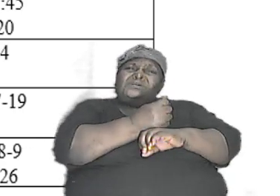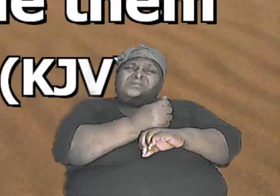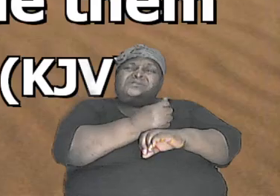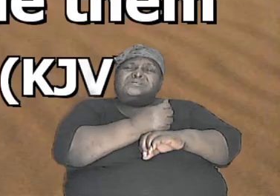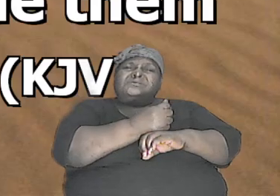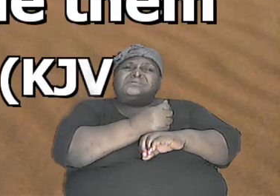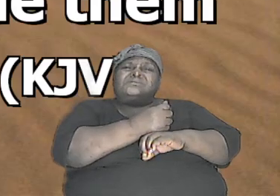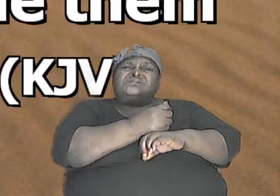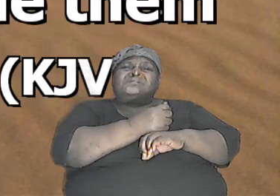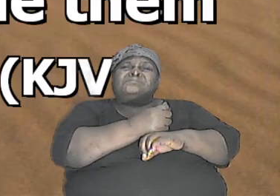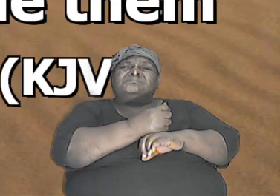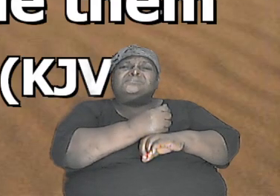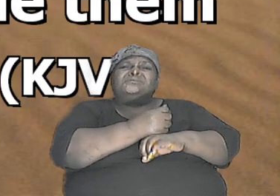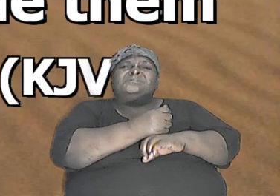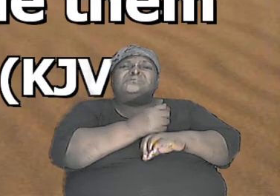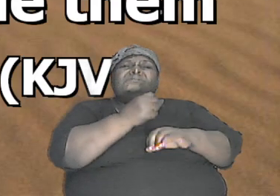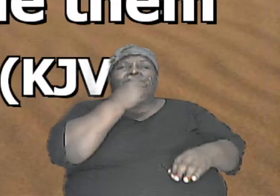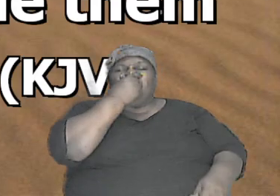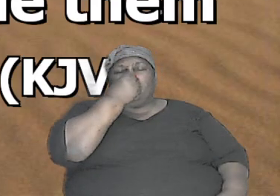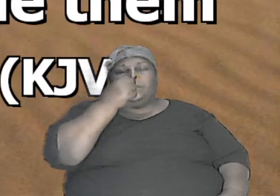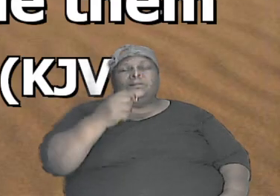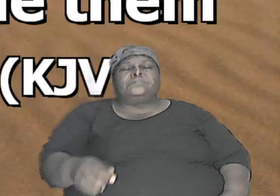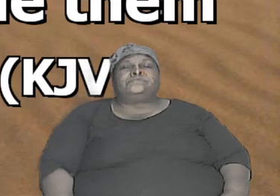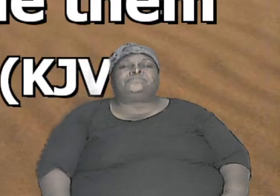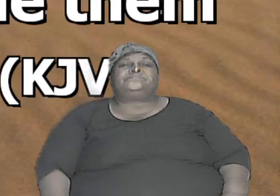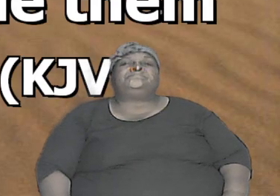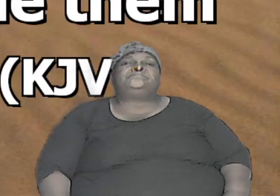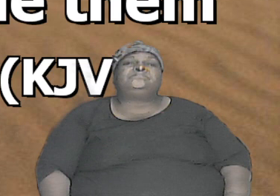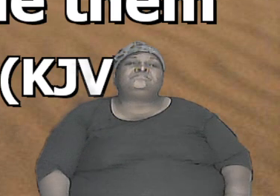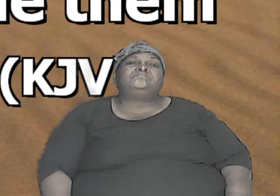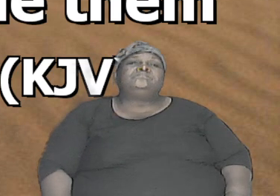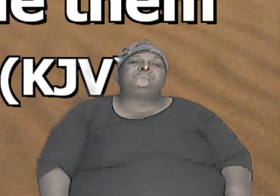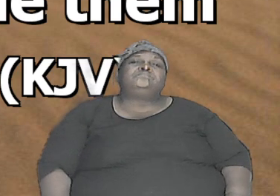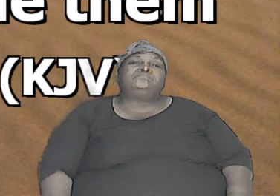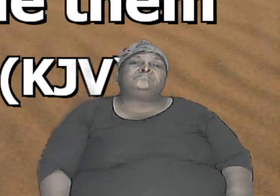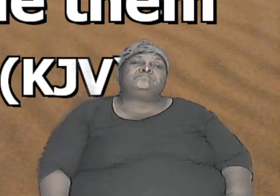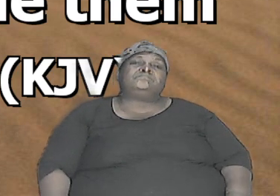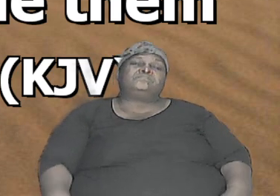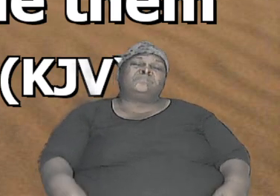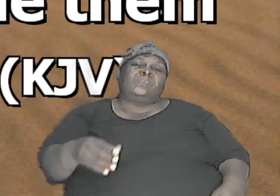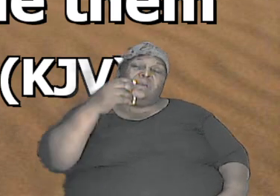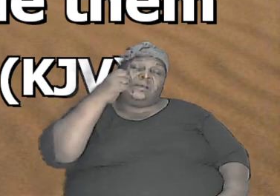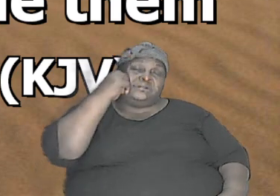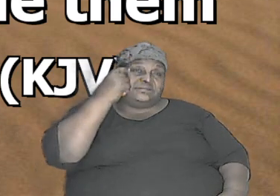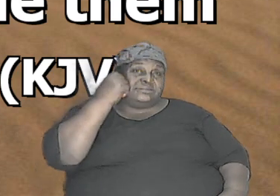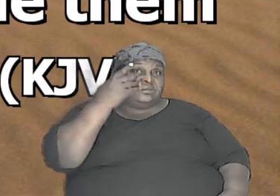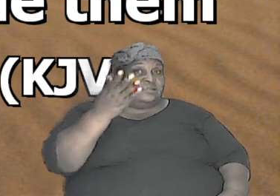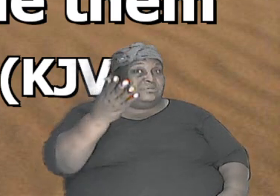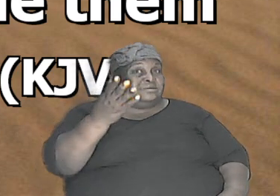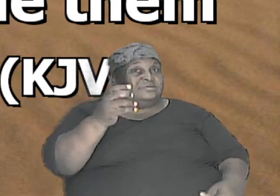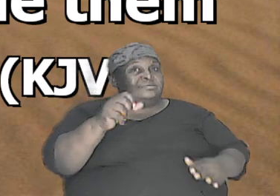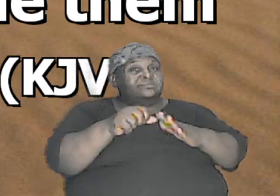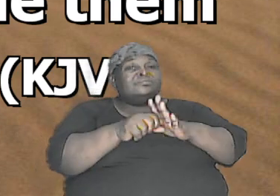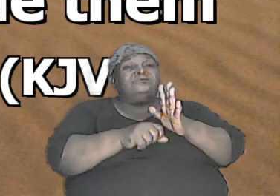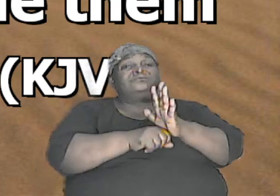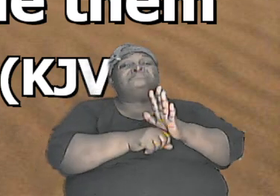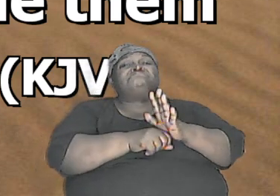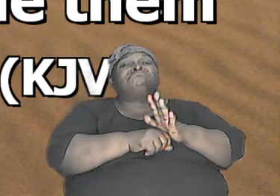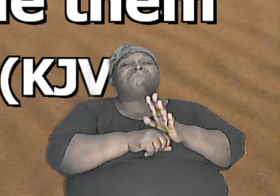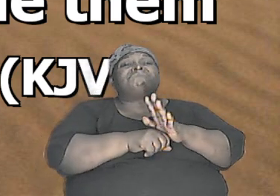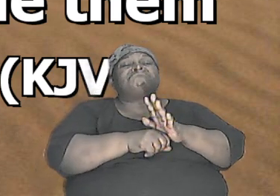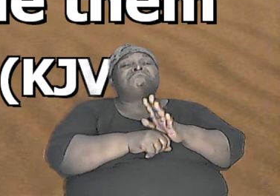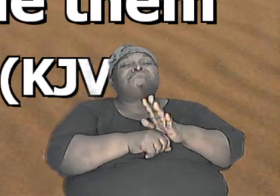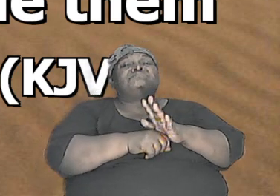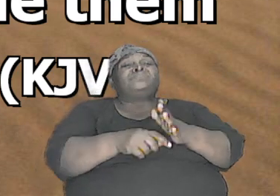everything that we present to you one way or the other so mark these scriptures and understand so here it was now that they came to